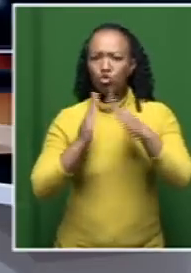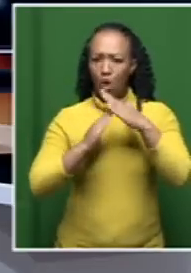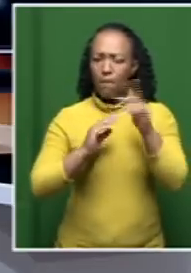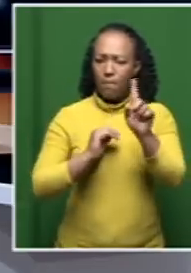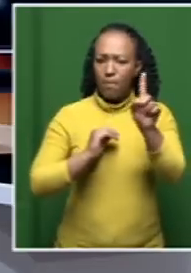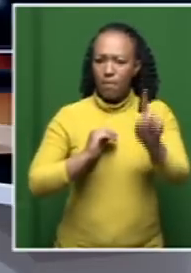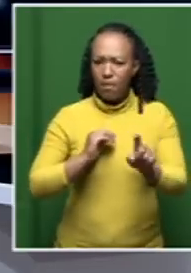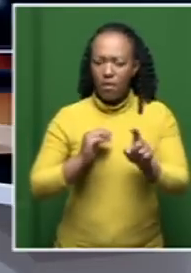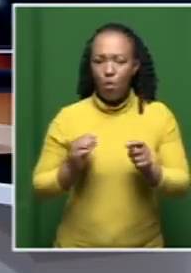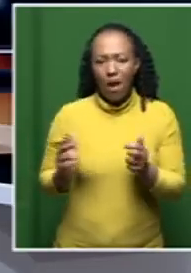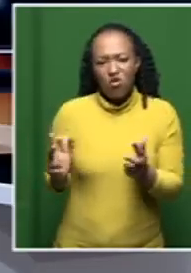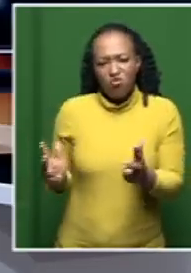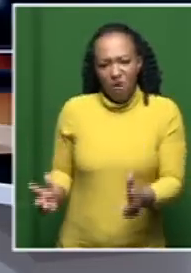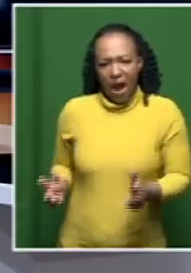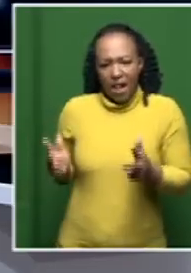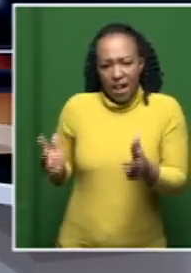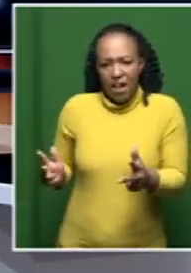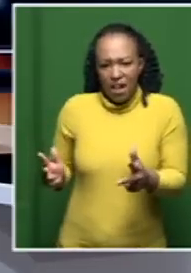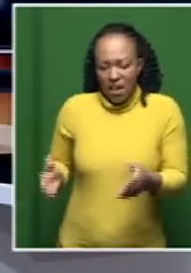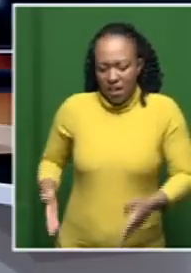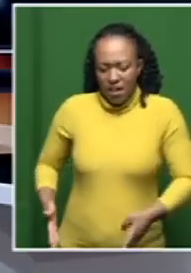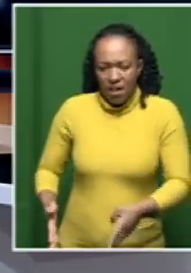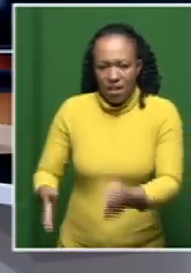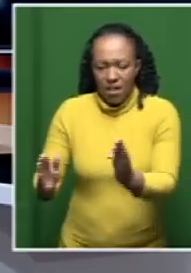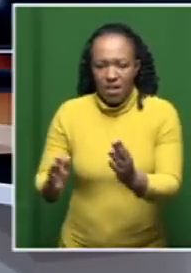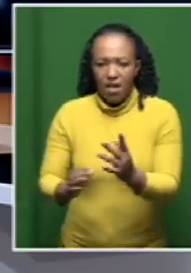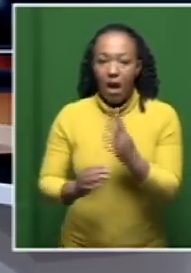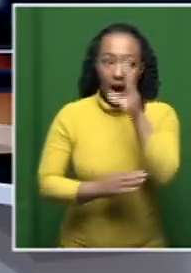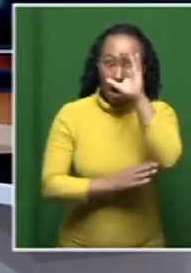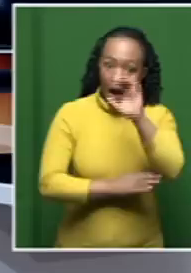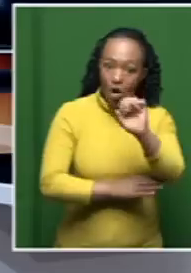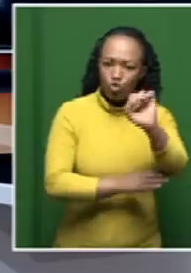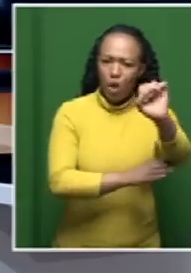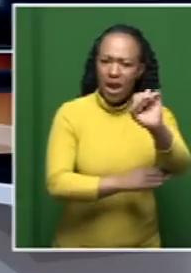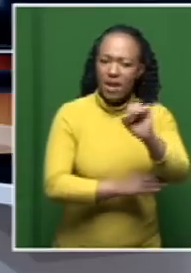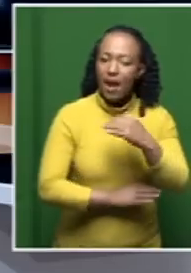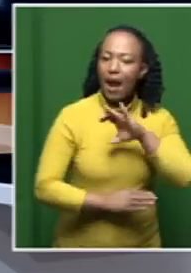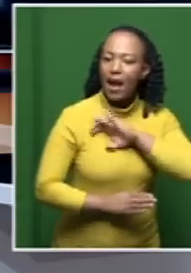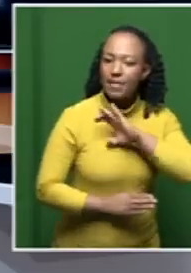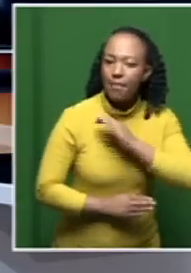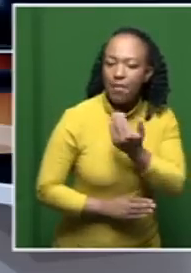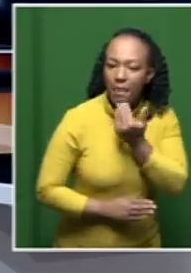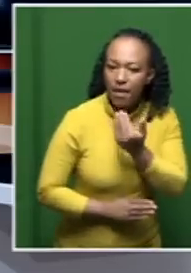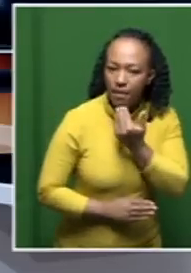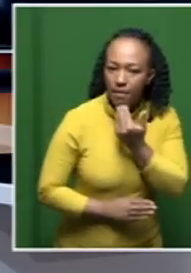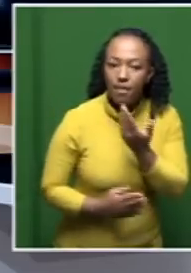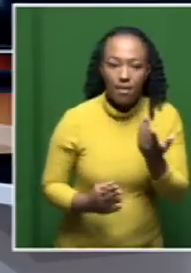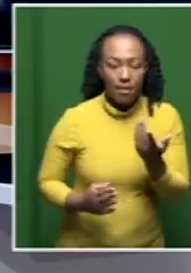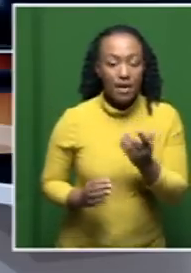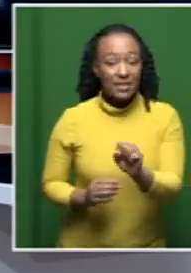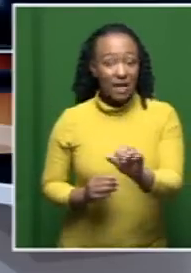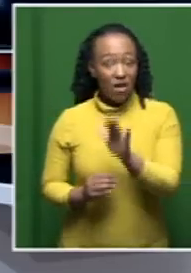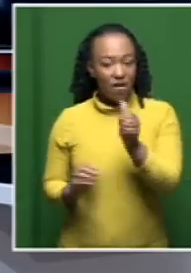look at rail infrastructure and who the Gautrain serves at the moment, ordinary South Africans cannot afford